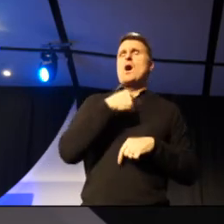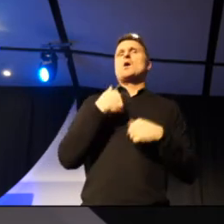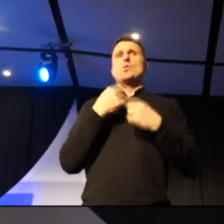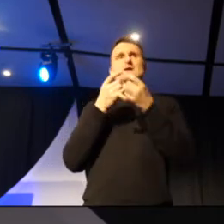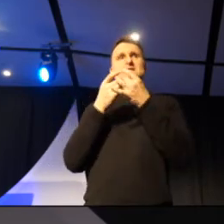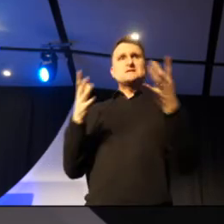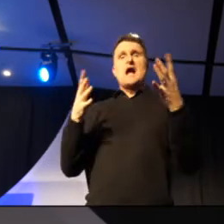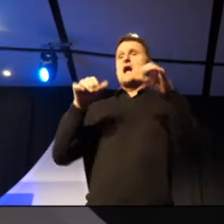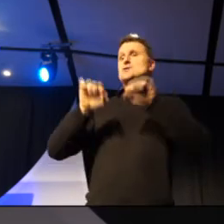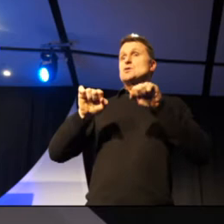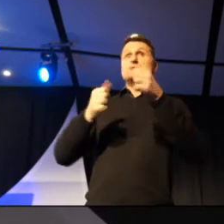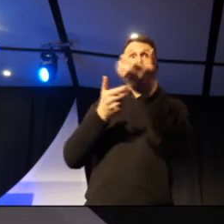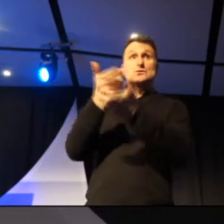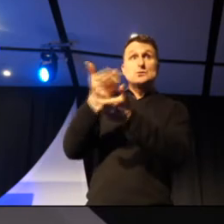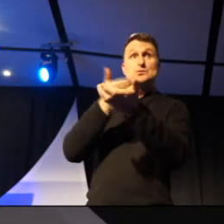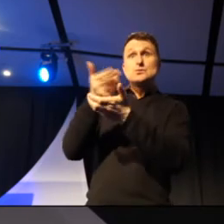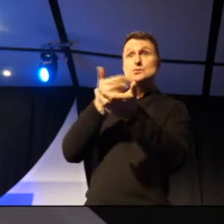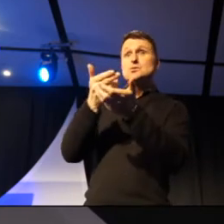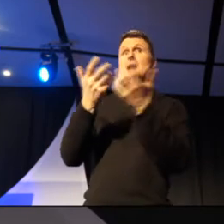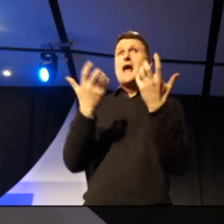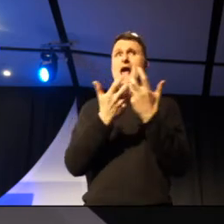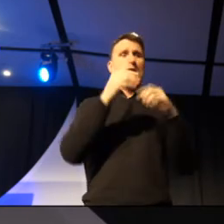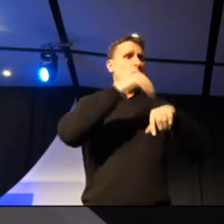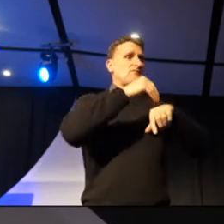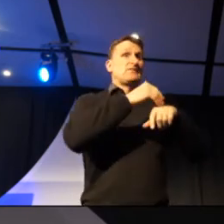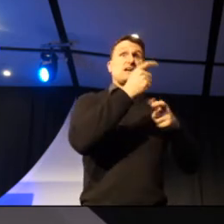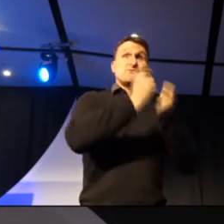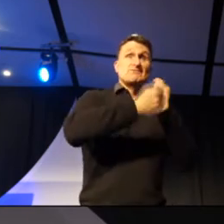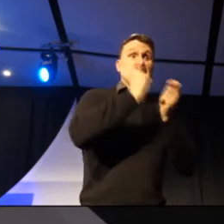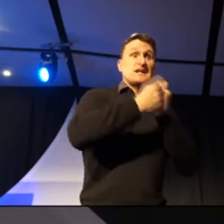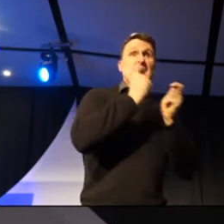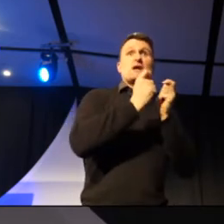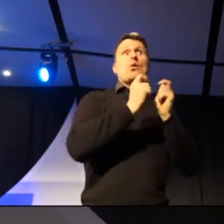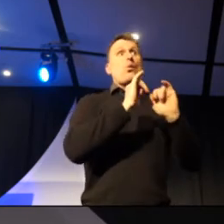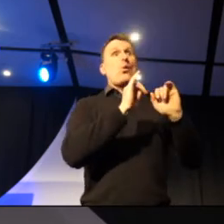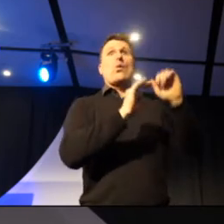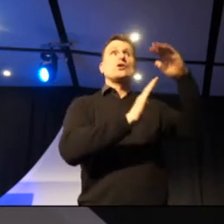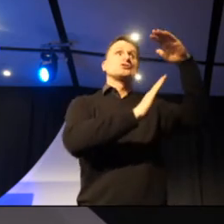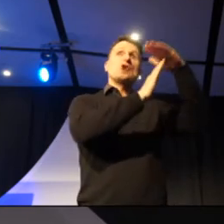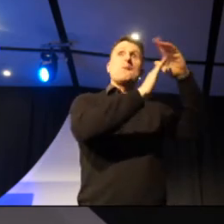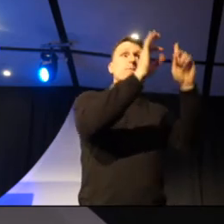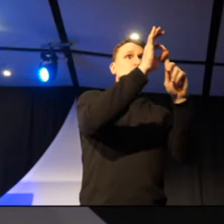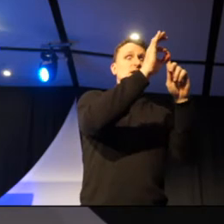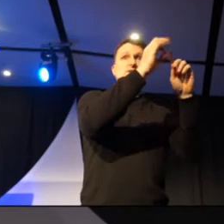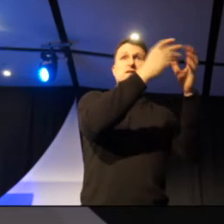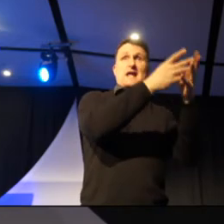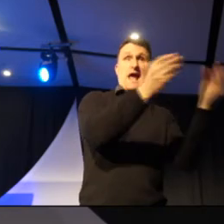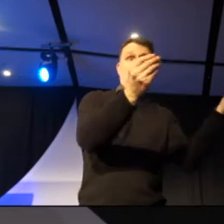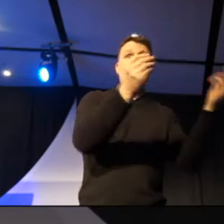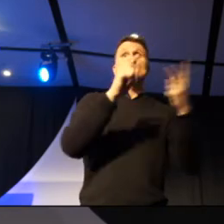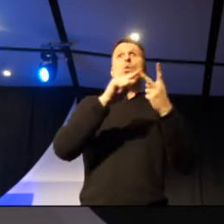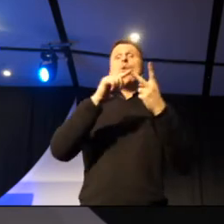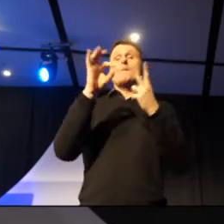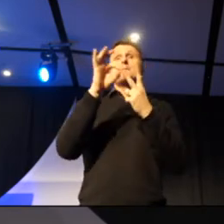of how we are affecting our environments through overfishing. Taking out those top predators, as well as pollution. The effects of